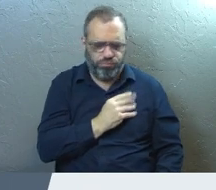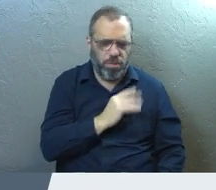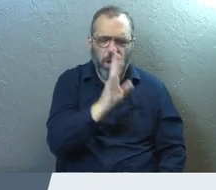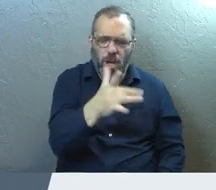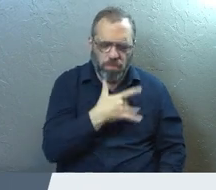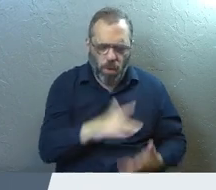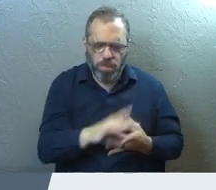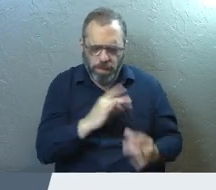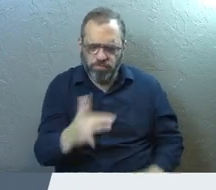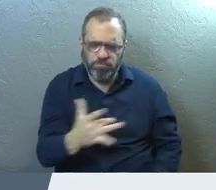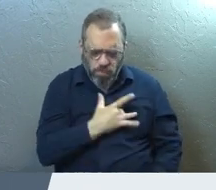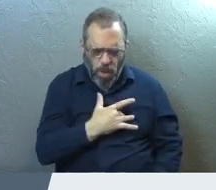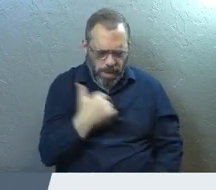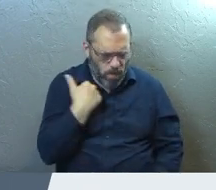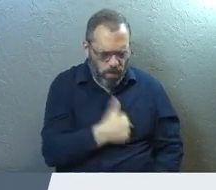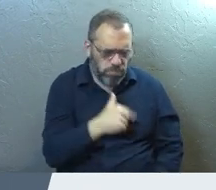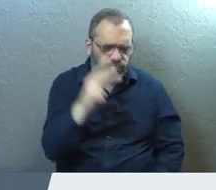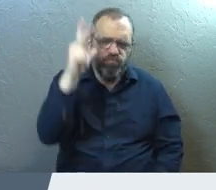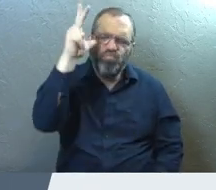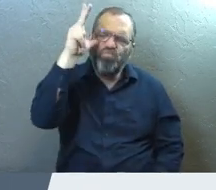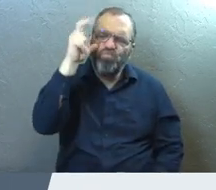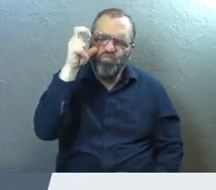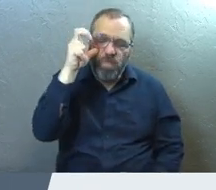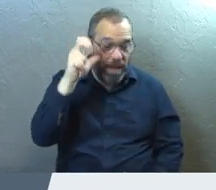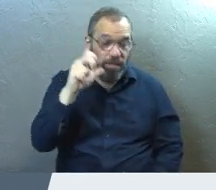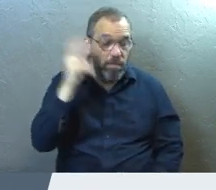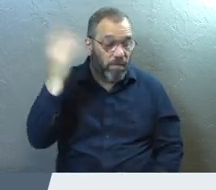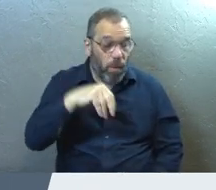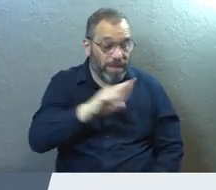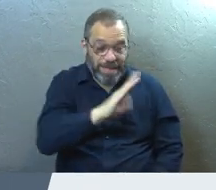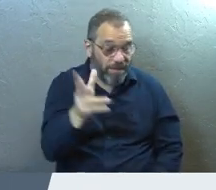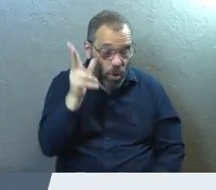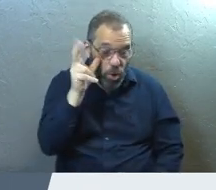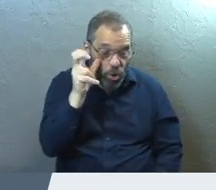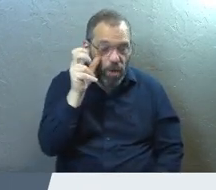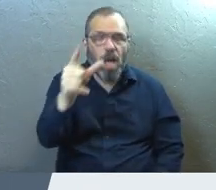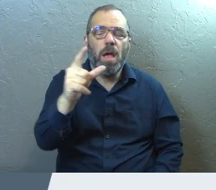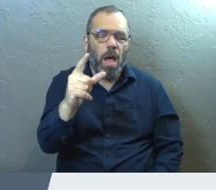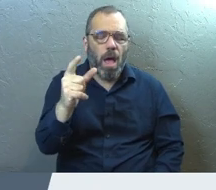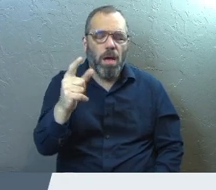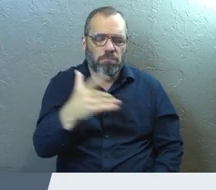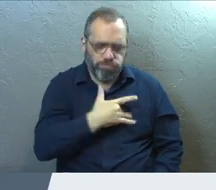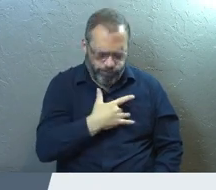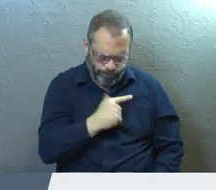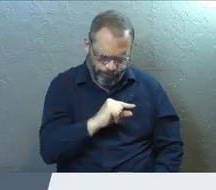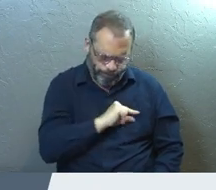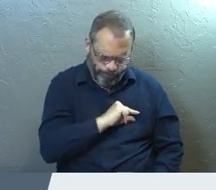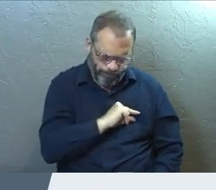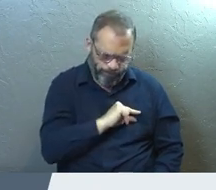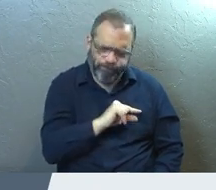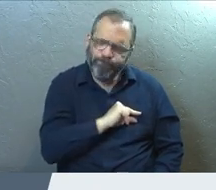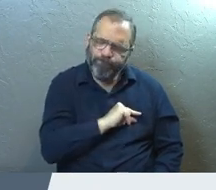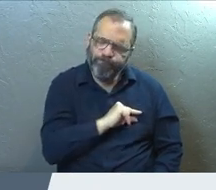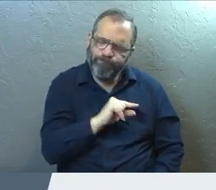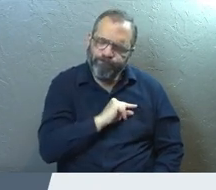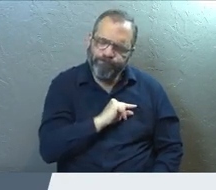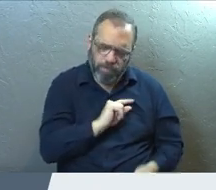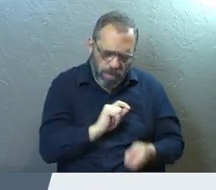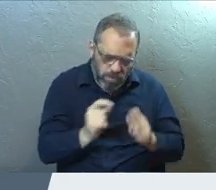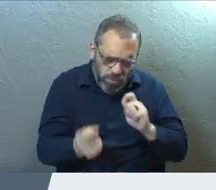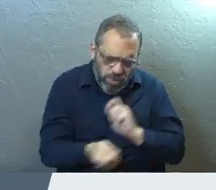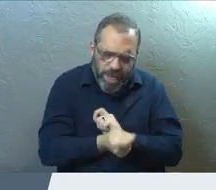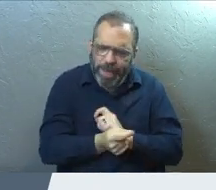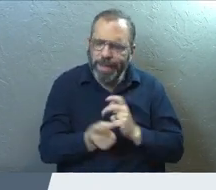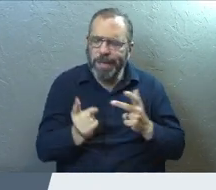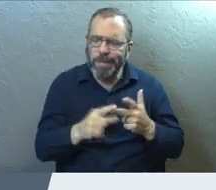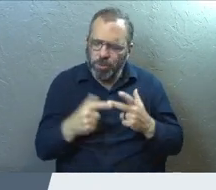Lord, that you would help us to hear your voice, God, even if we've not heard you before. I pray, Lord, that you would bring convictions, that you would bring change, God,